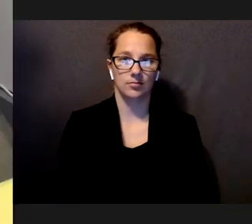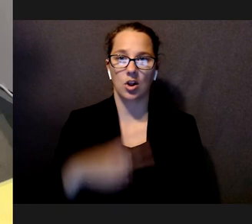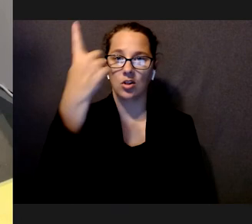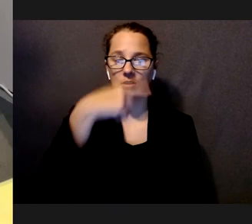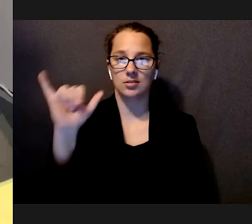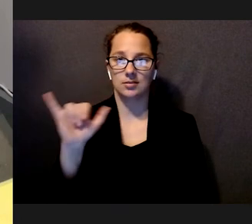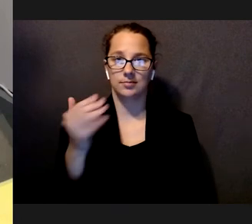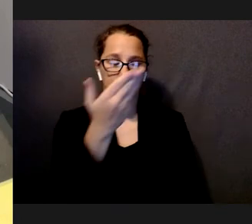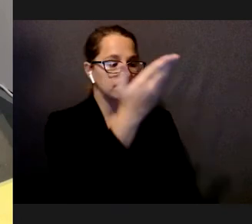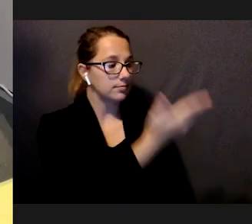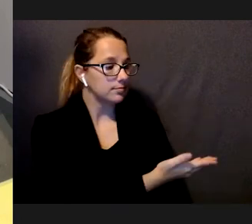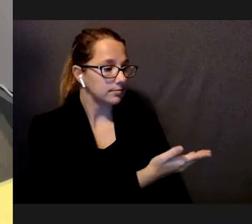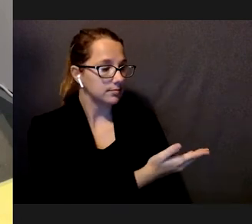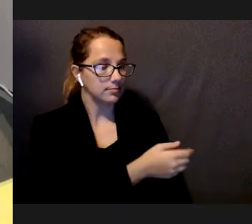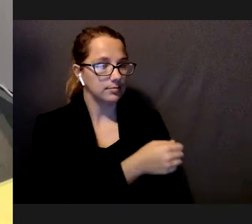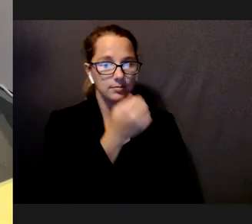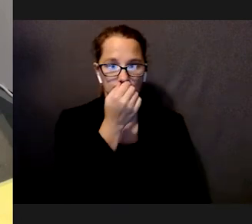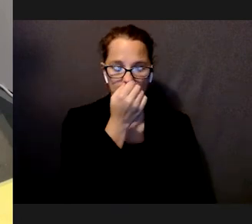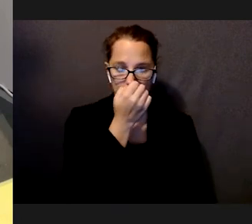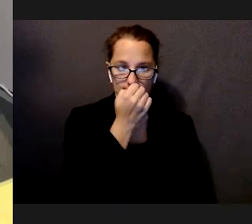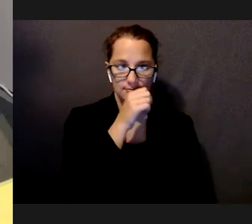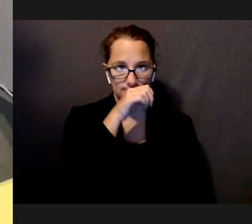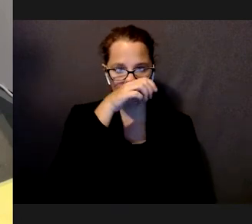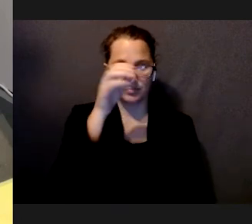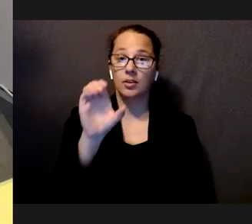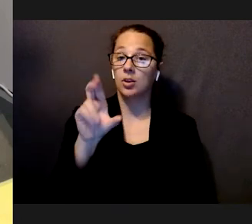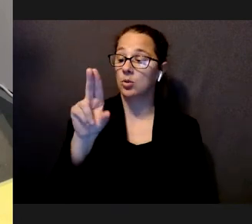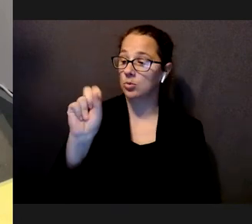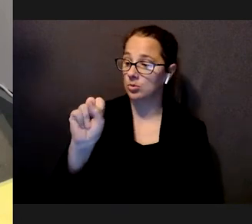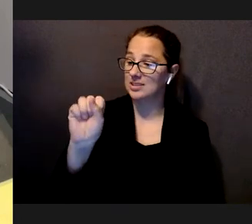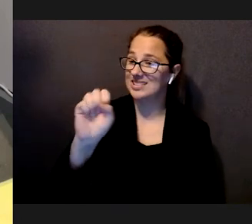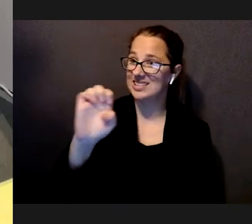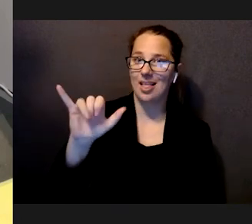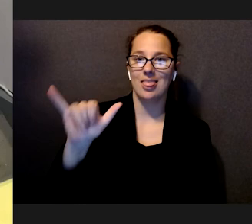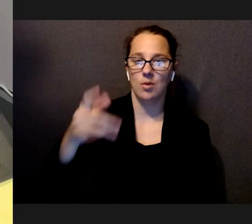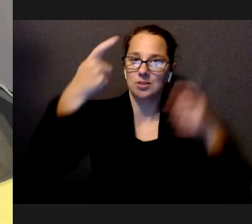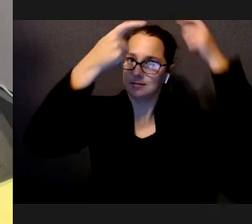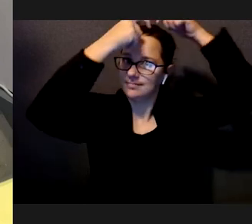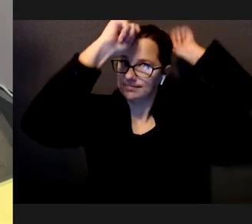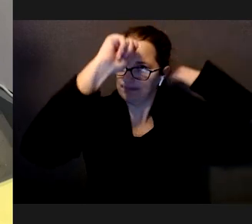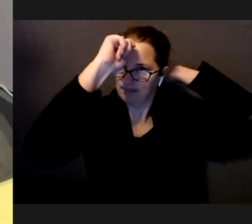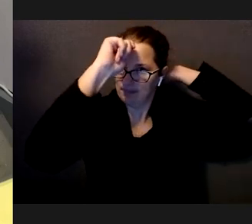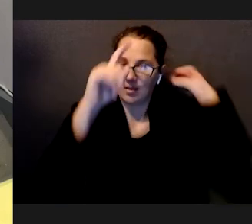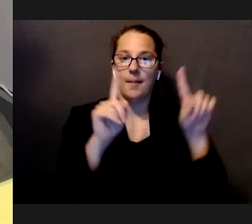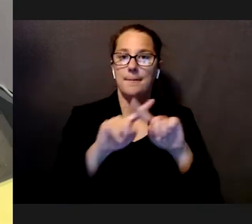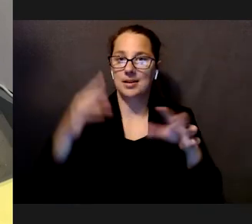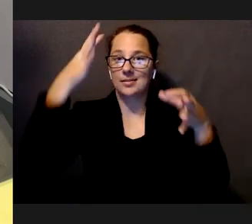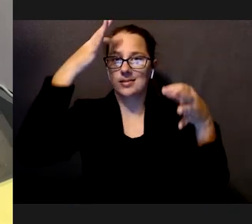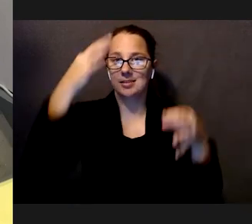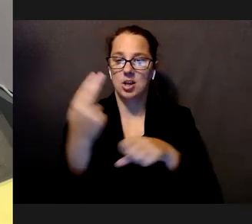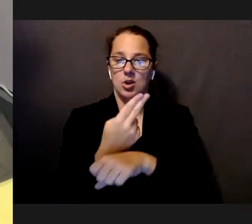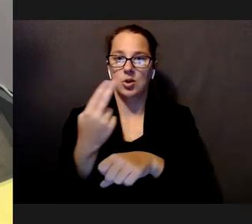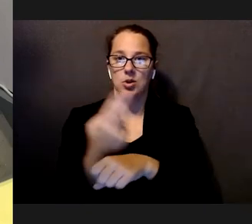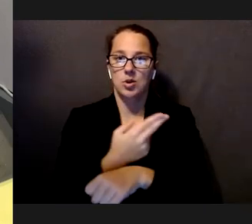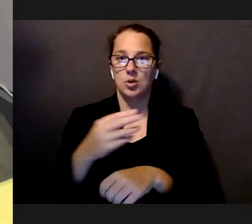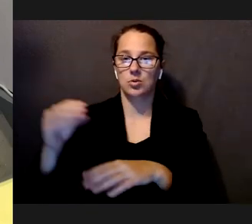So, with QC, we used a head-mounted display, but with StairLight, we decided to use projection